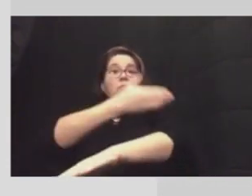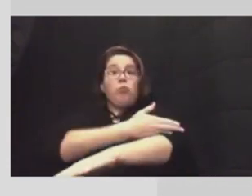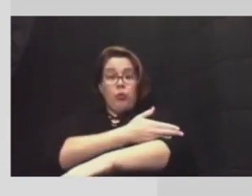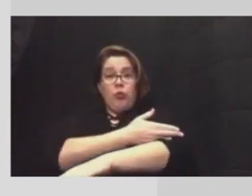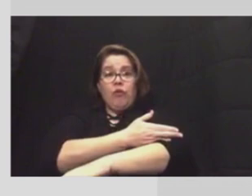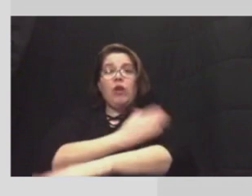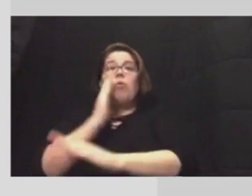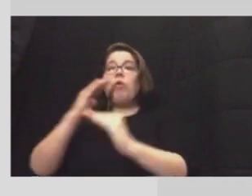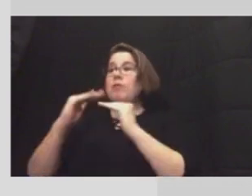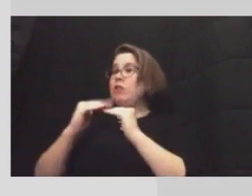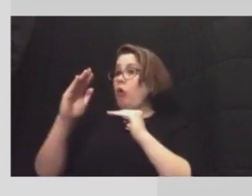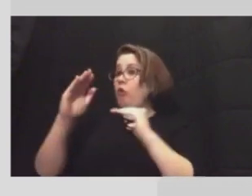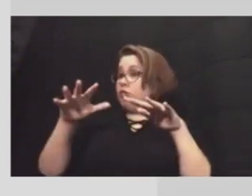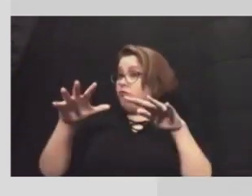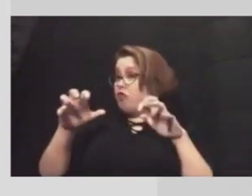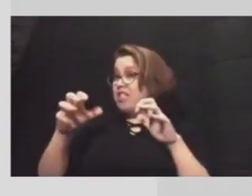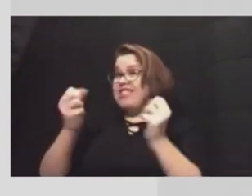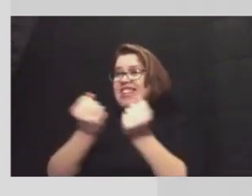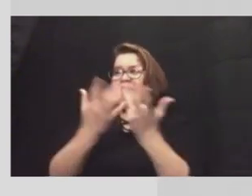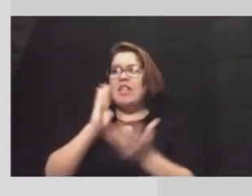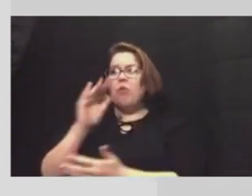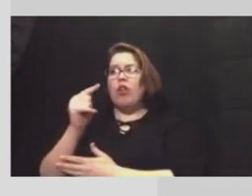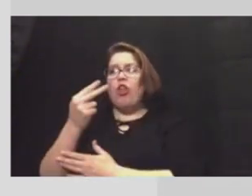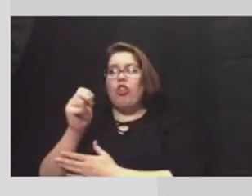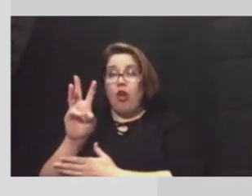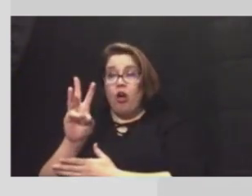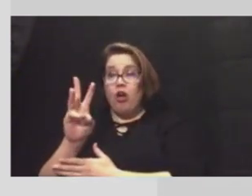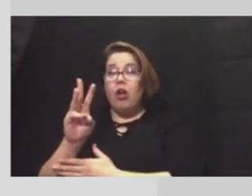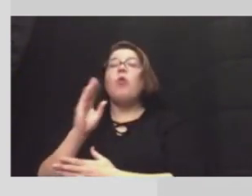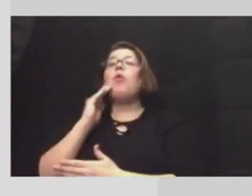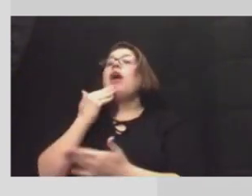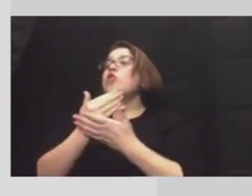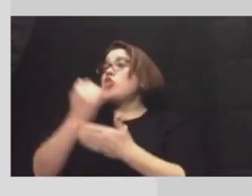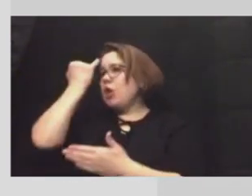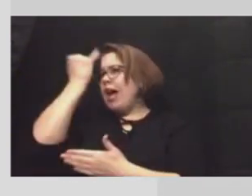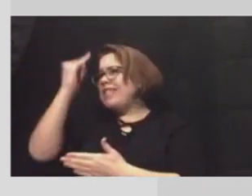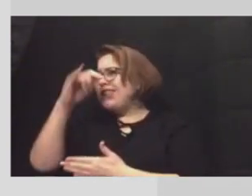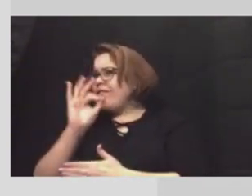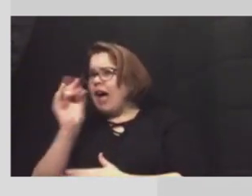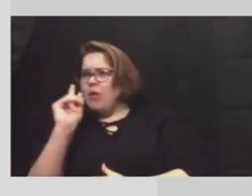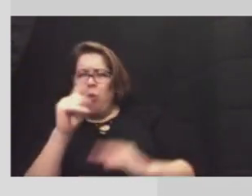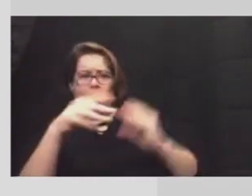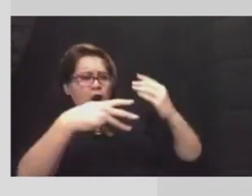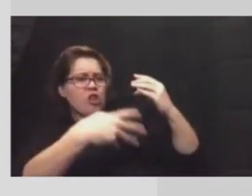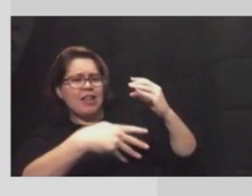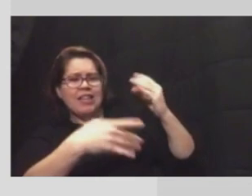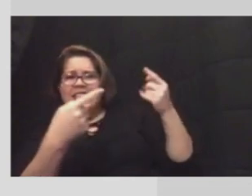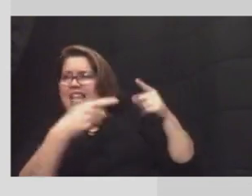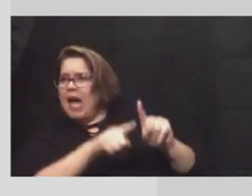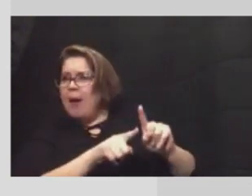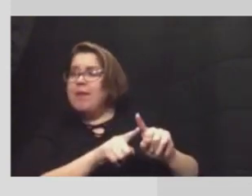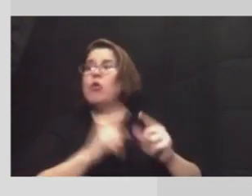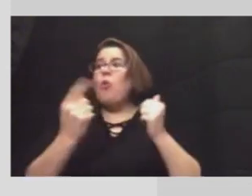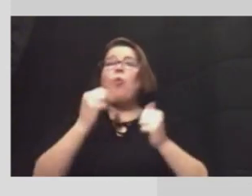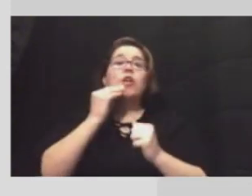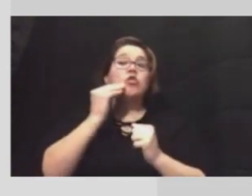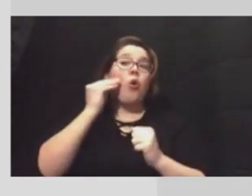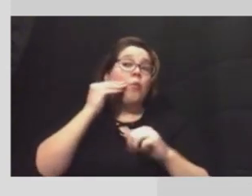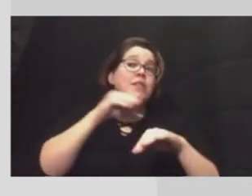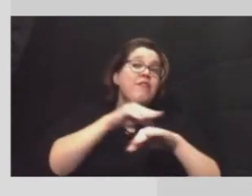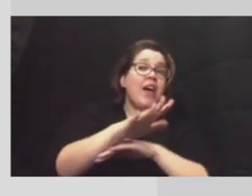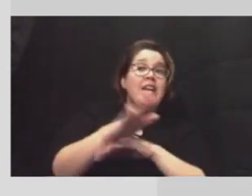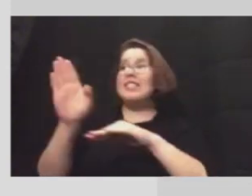and thawing out and we'll have a very good idea of where these leaks are what homes are being affected what businesses are being affected